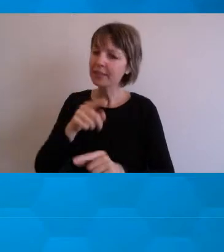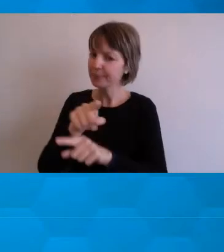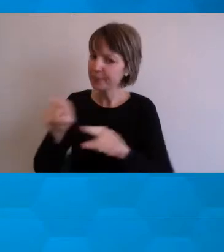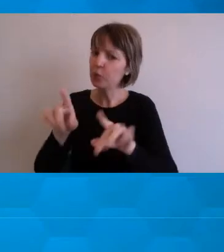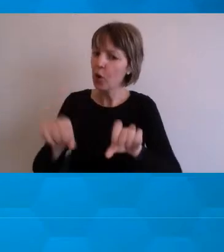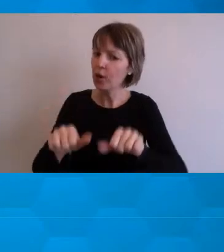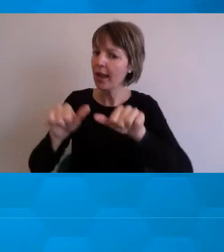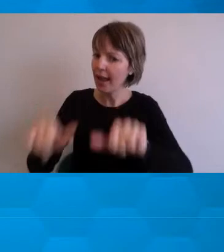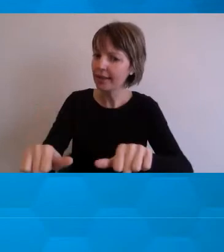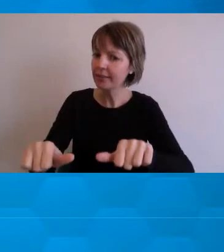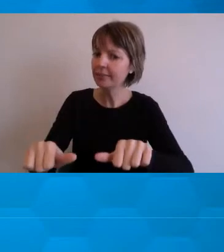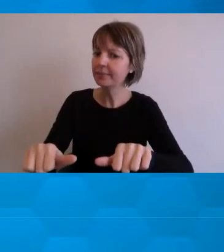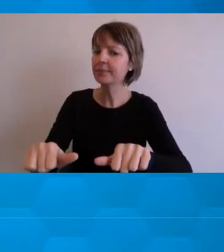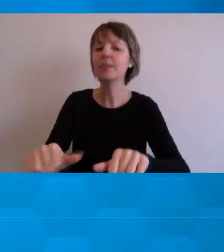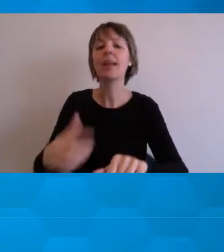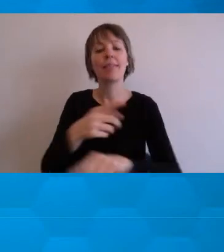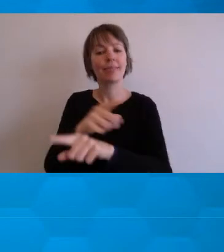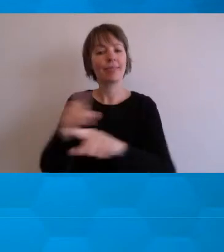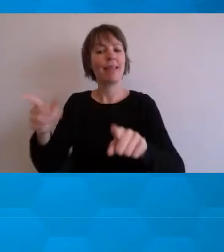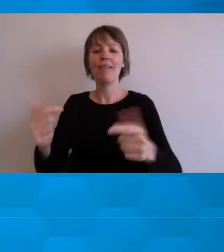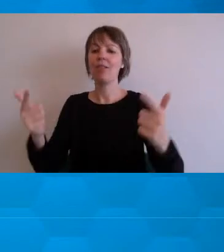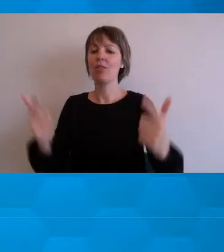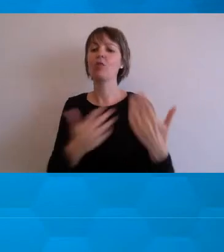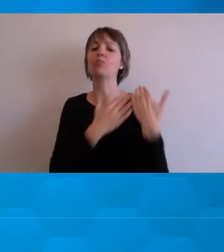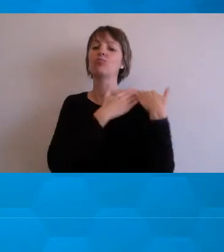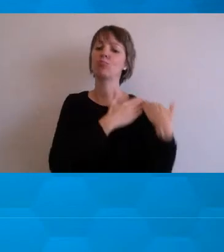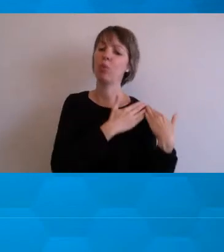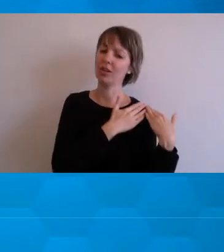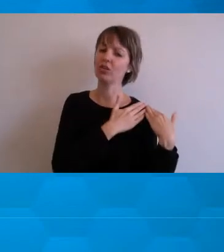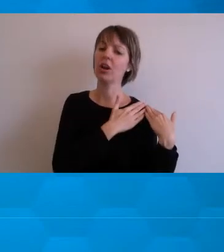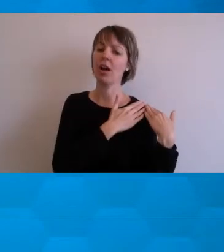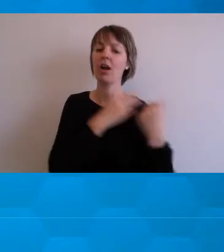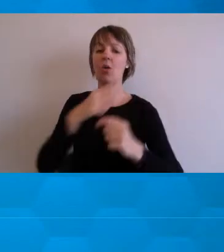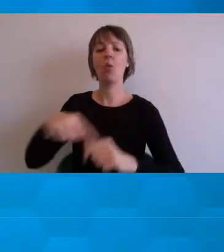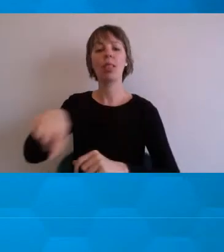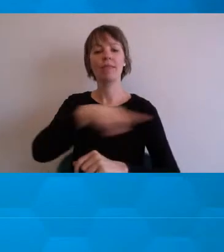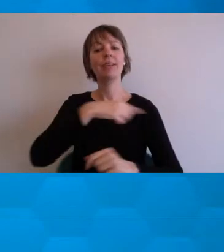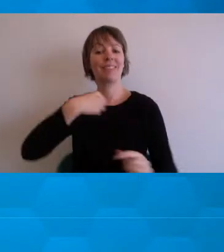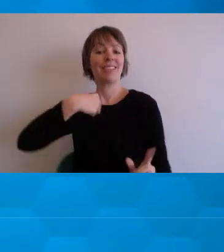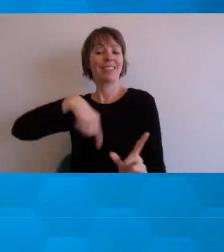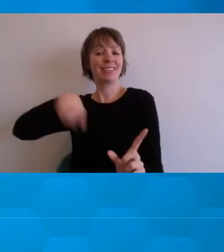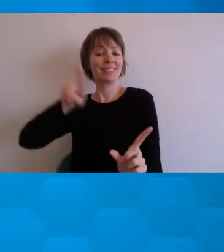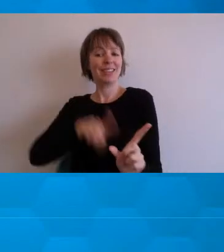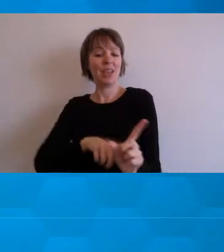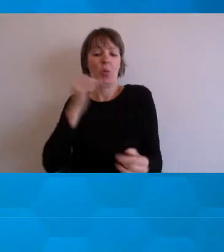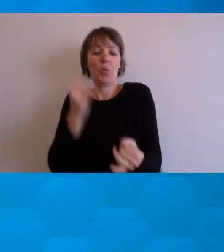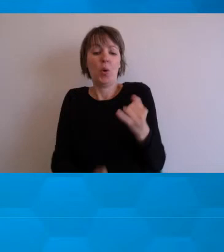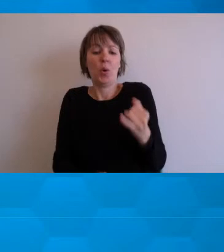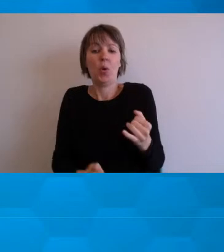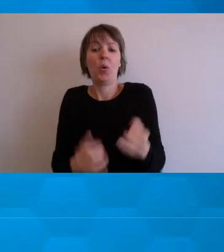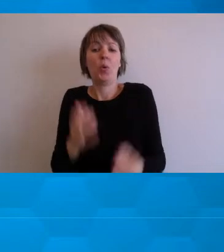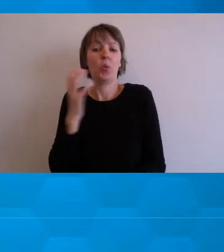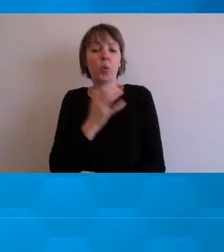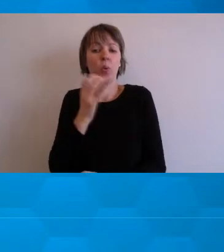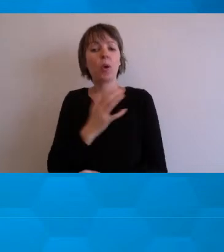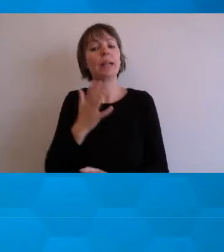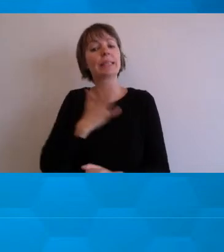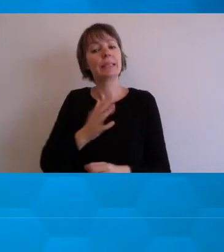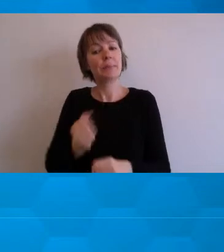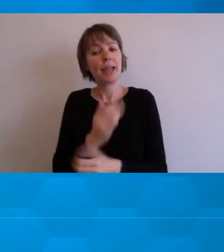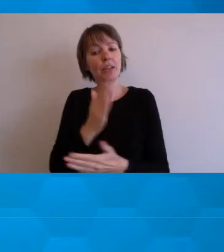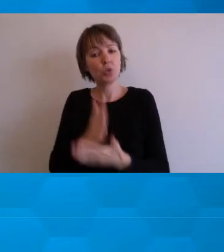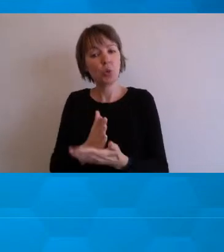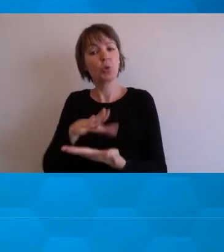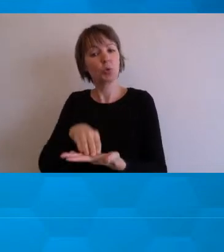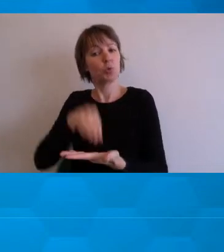that there's a huge amount of pressure for everyone and this year in particular and making sure our students feel supported and